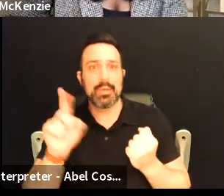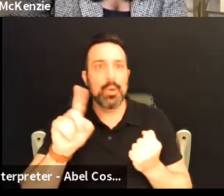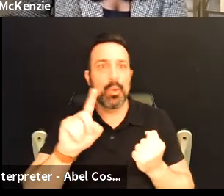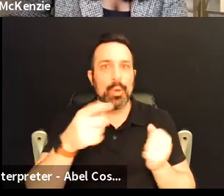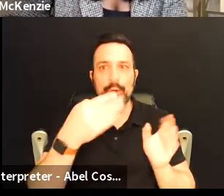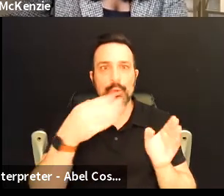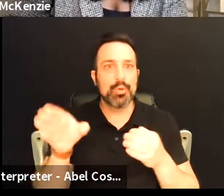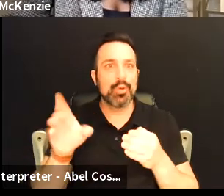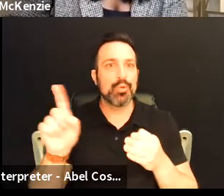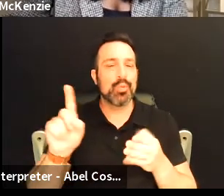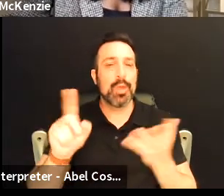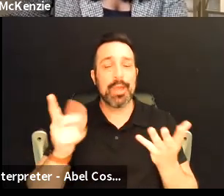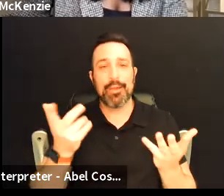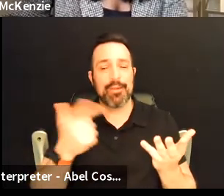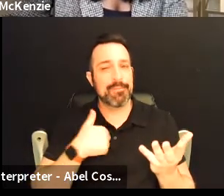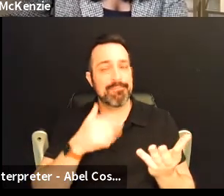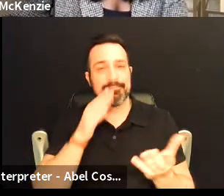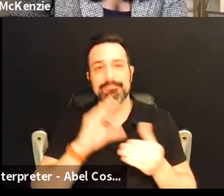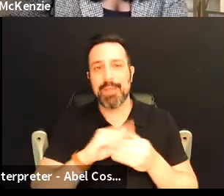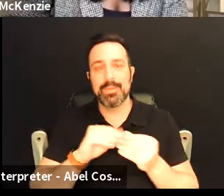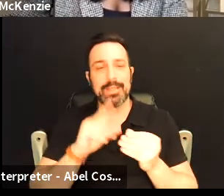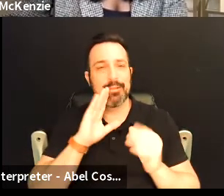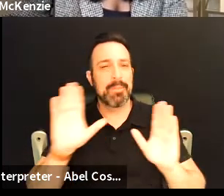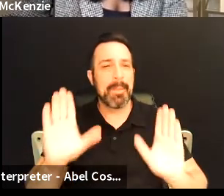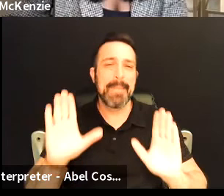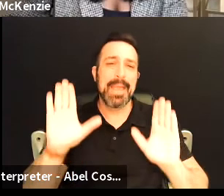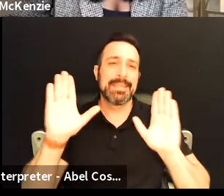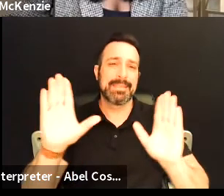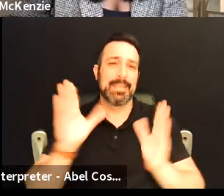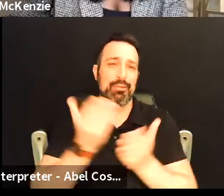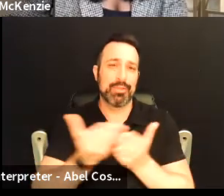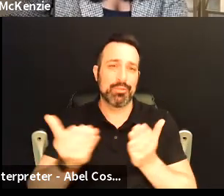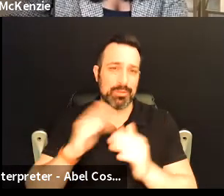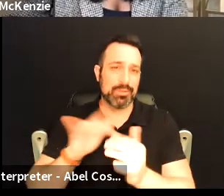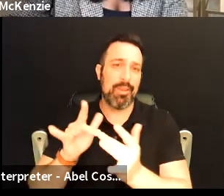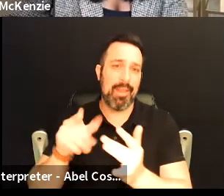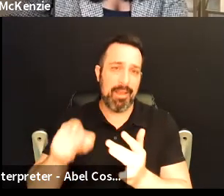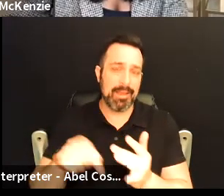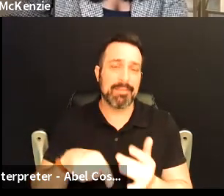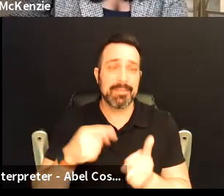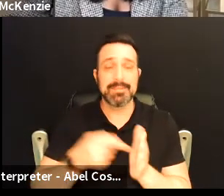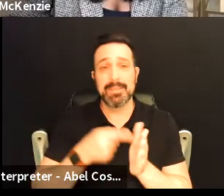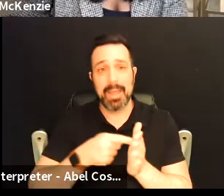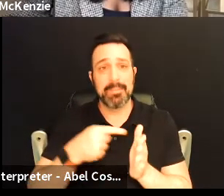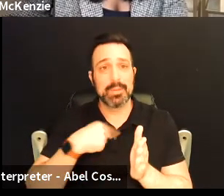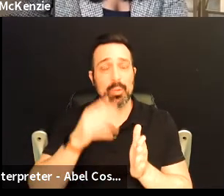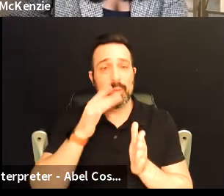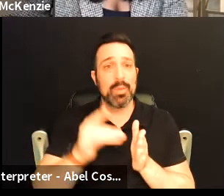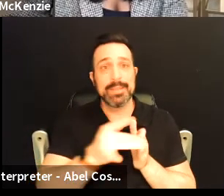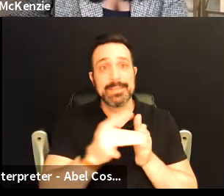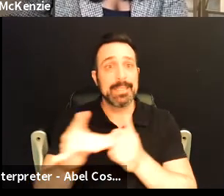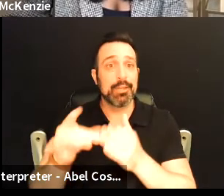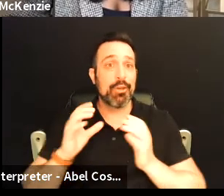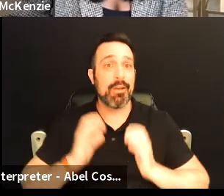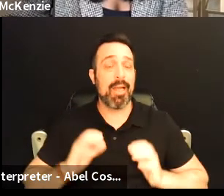turn to and you know i would say that there are some amazing amazing resources online and something that we sometimes will steer our clients to